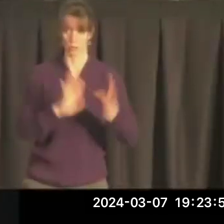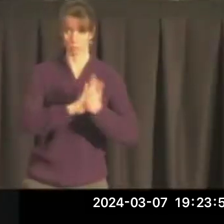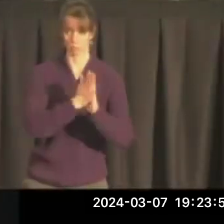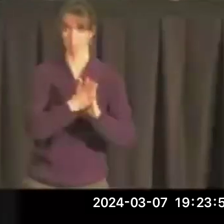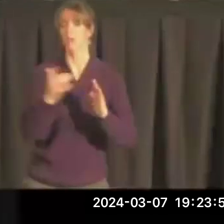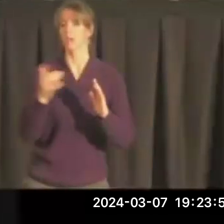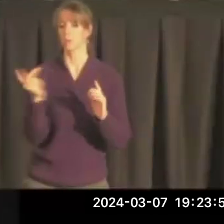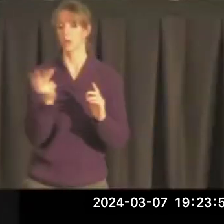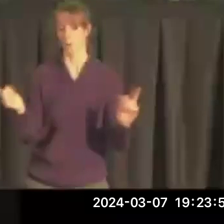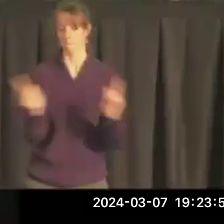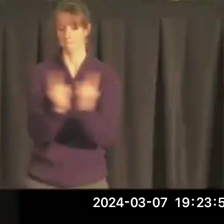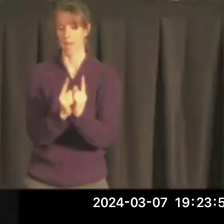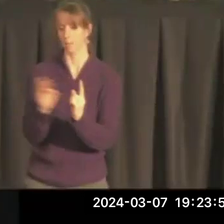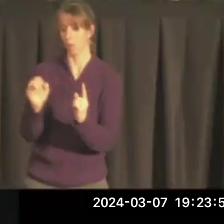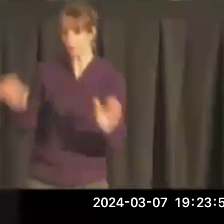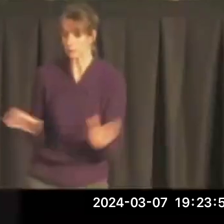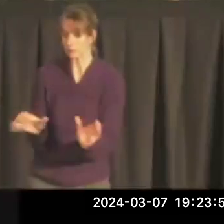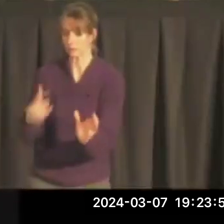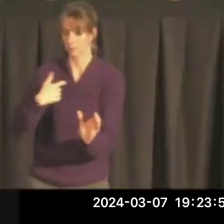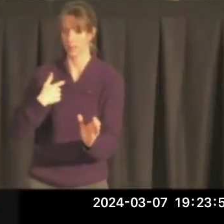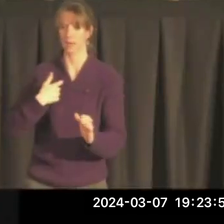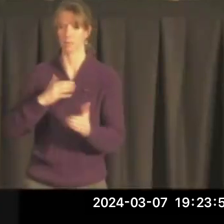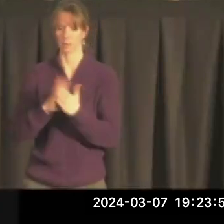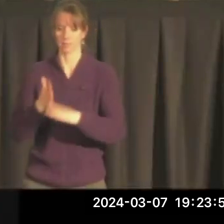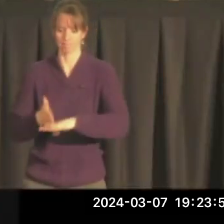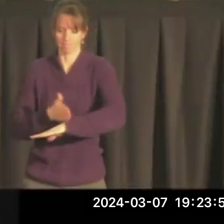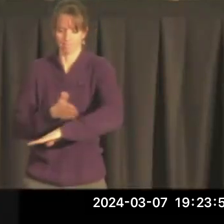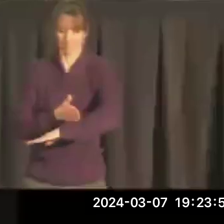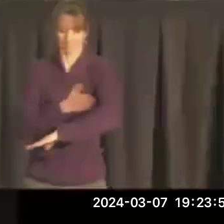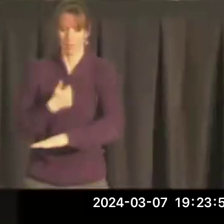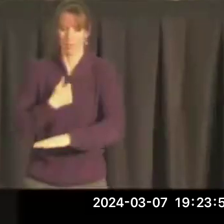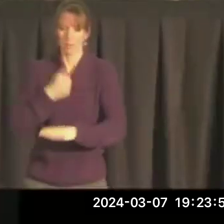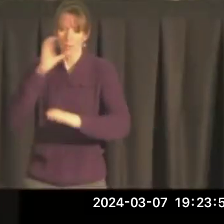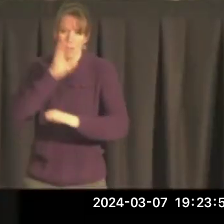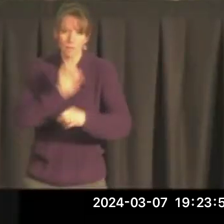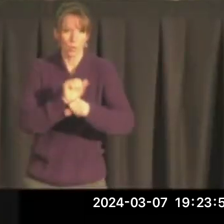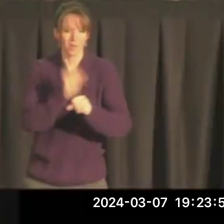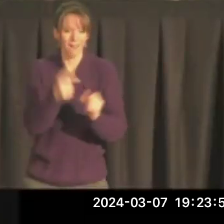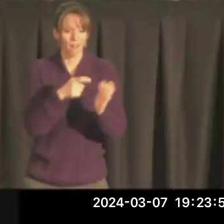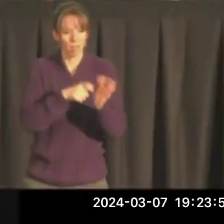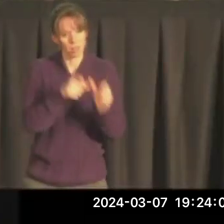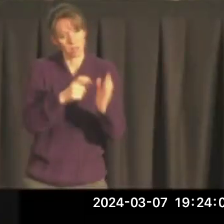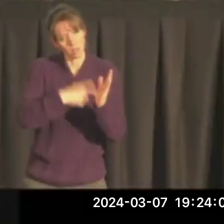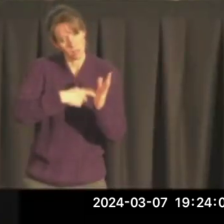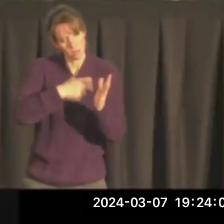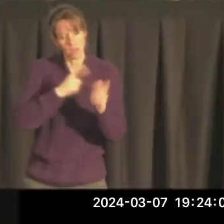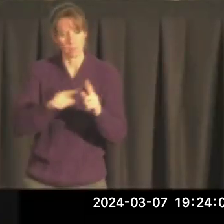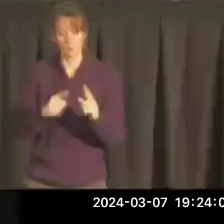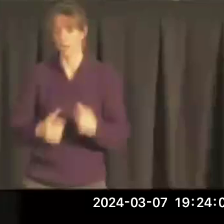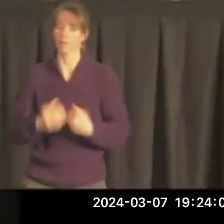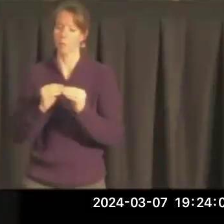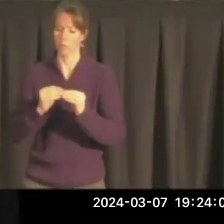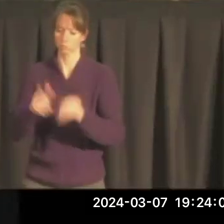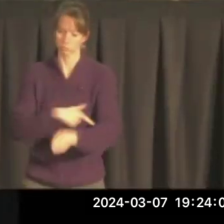we met, Maureen urged me to make myself better, to look for work other than the copper mines in order to live a longer